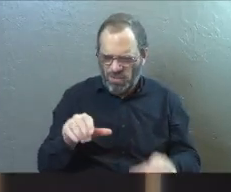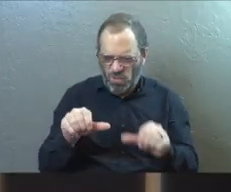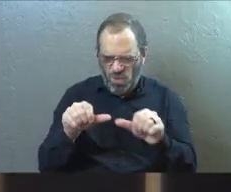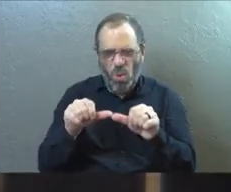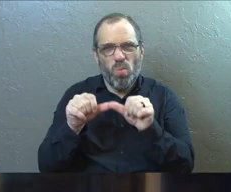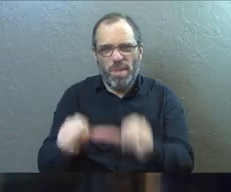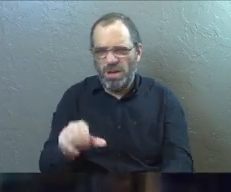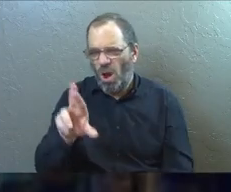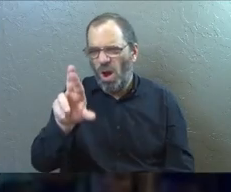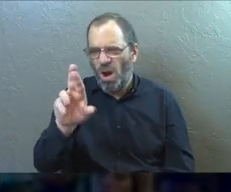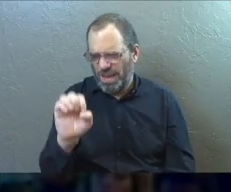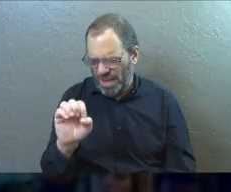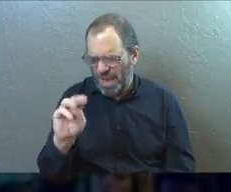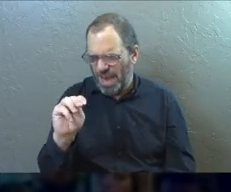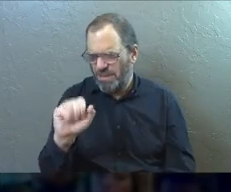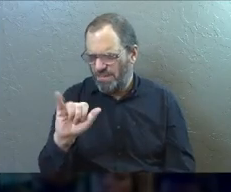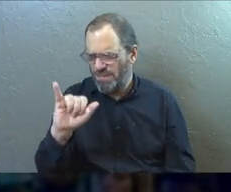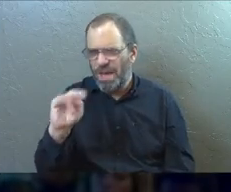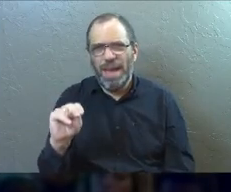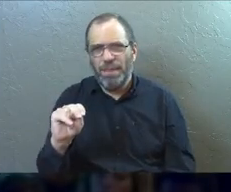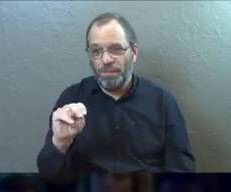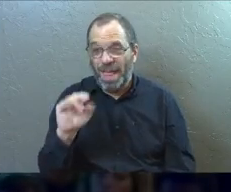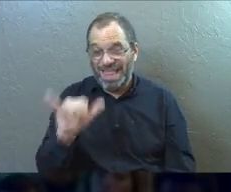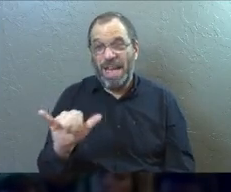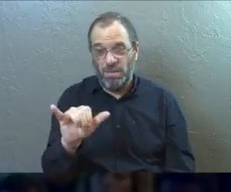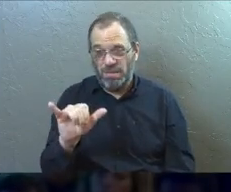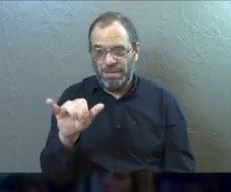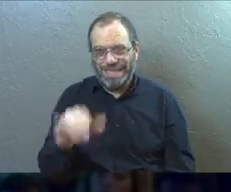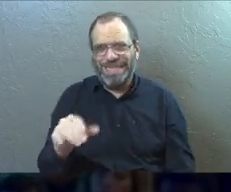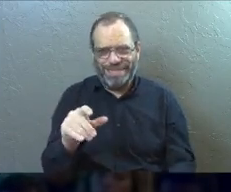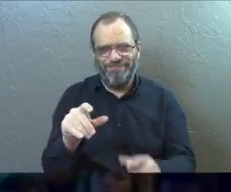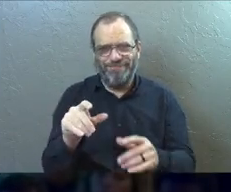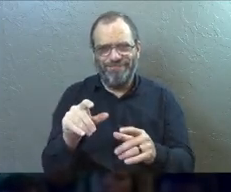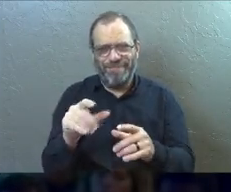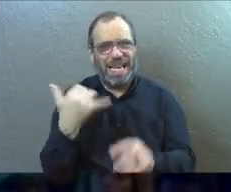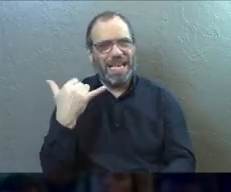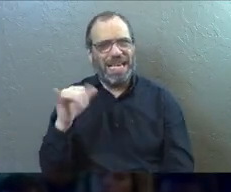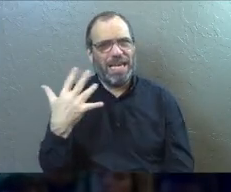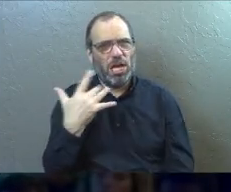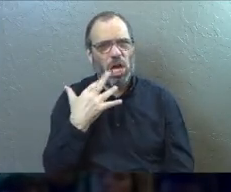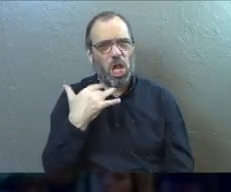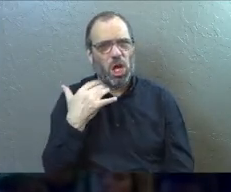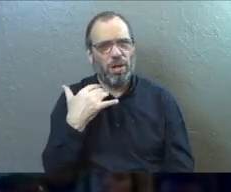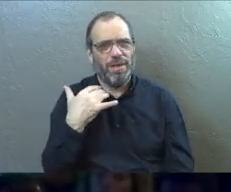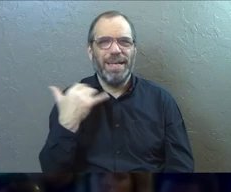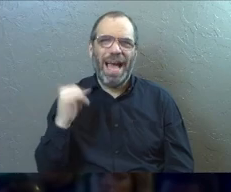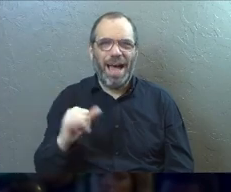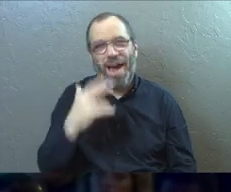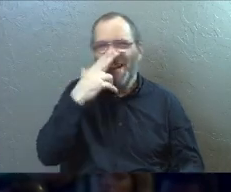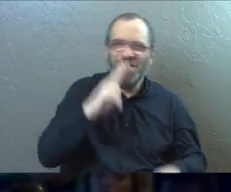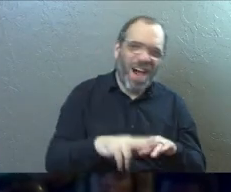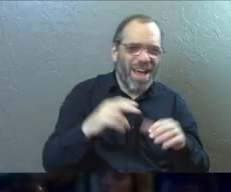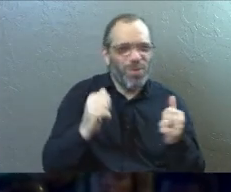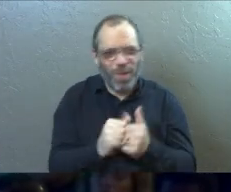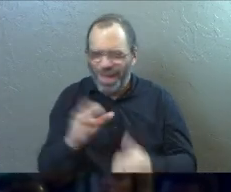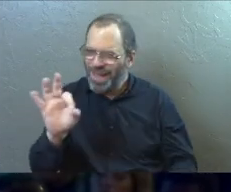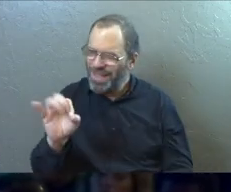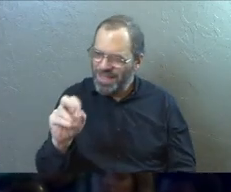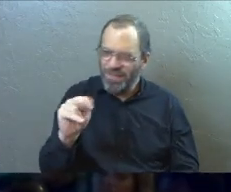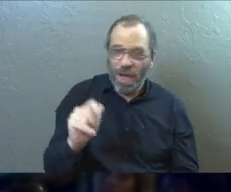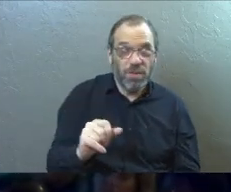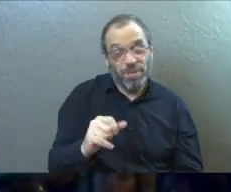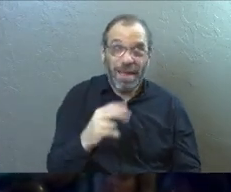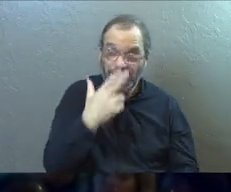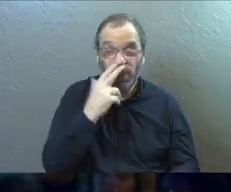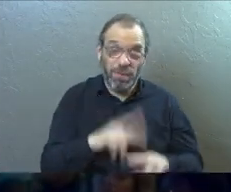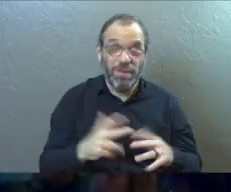talking about remain. You'll notice that I highlighted those in a particular color. It's not because I'm having fun with fonts, even